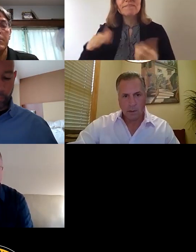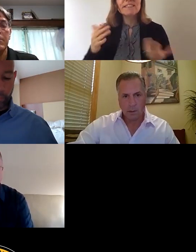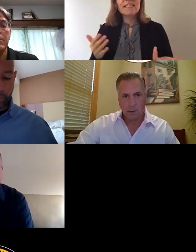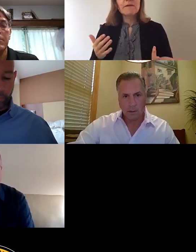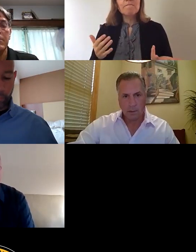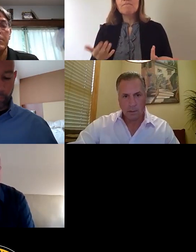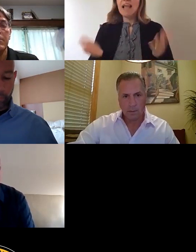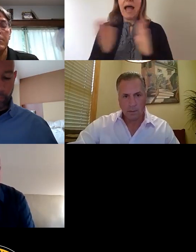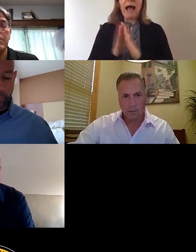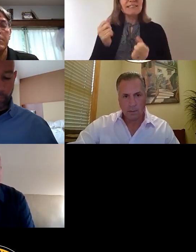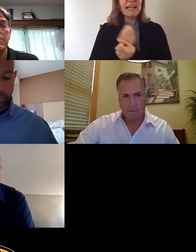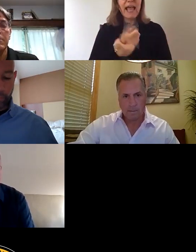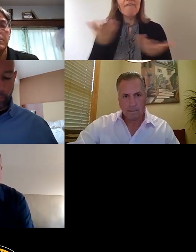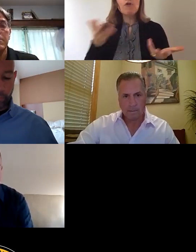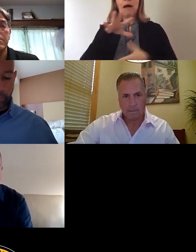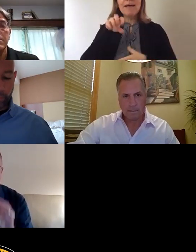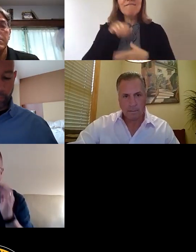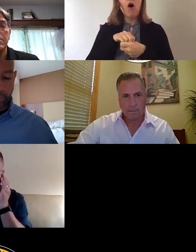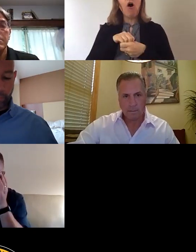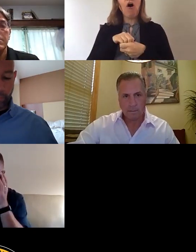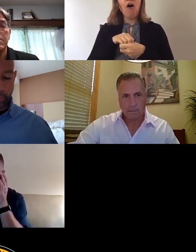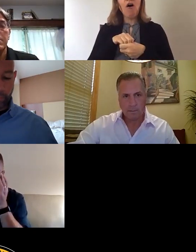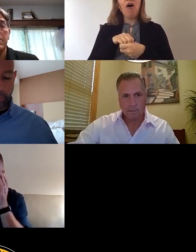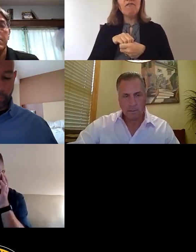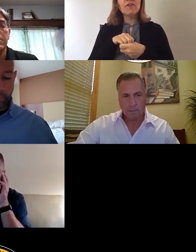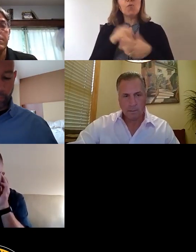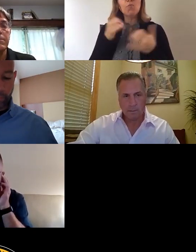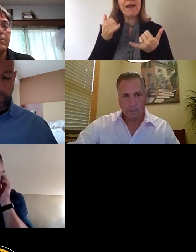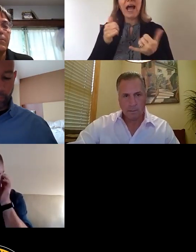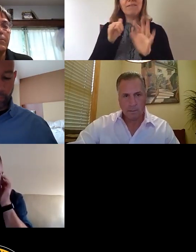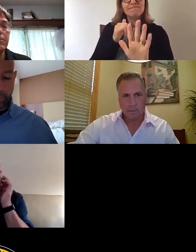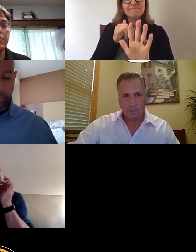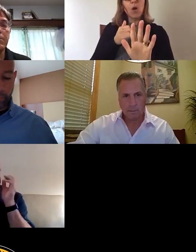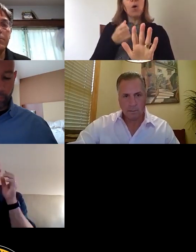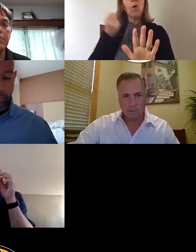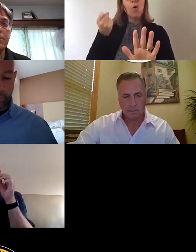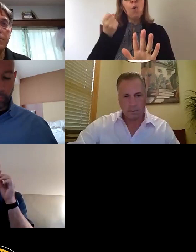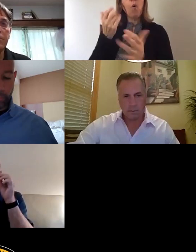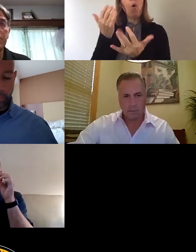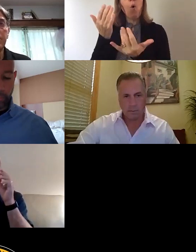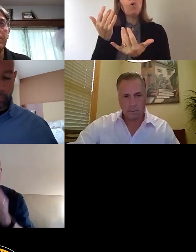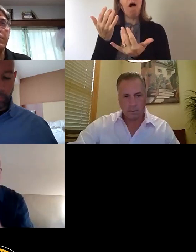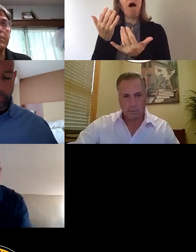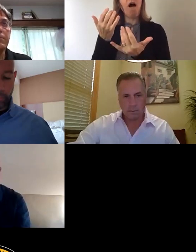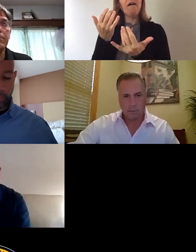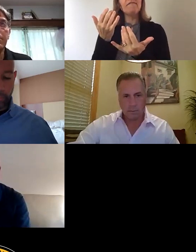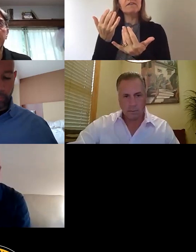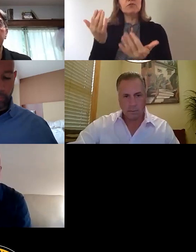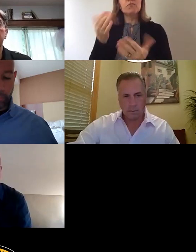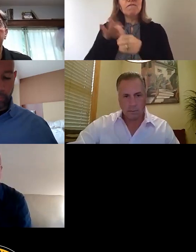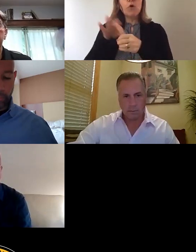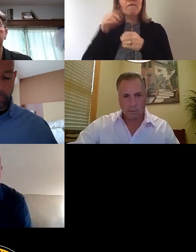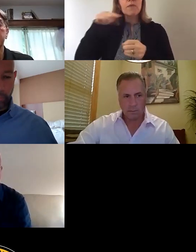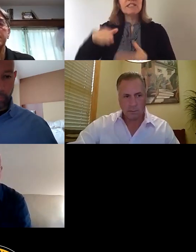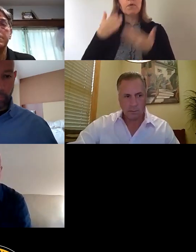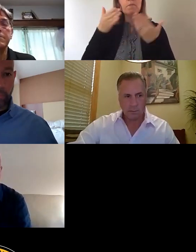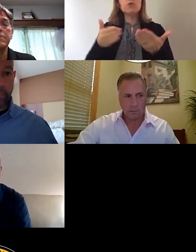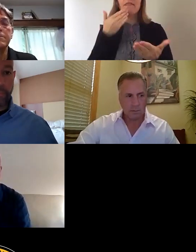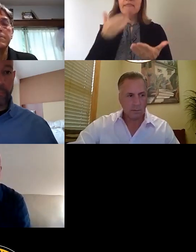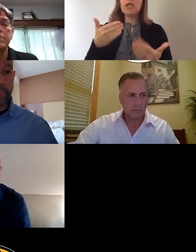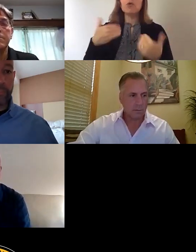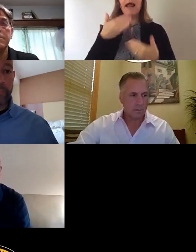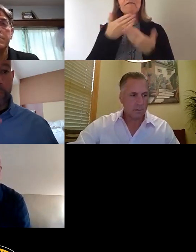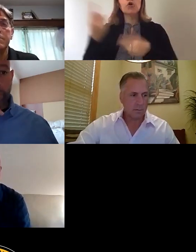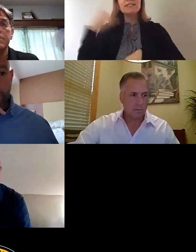everybody involved to hold off on voting on this proposal. Thank you. Have a good day.